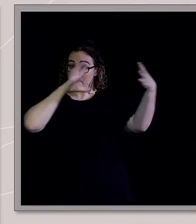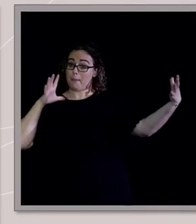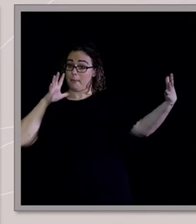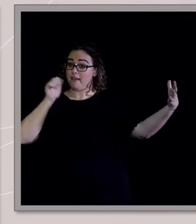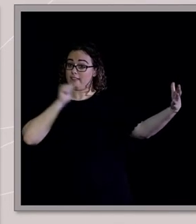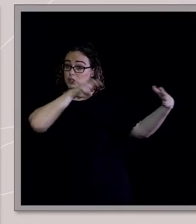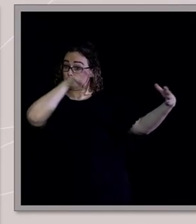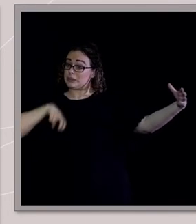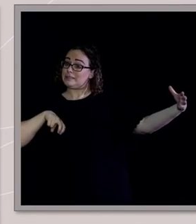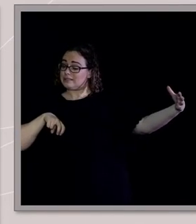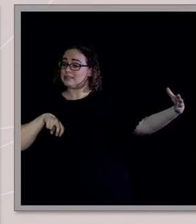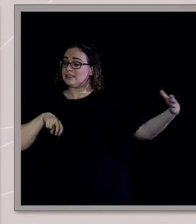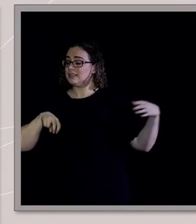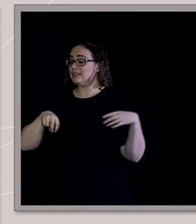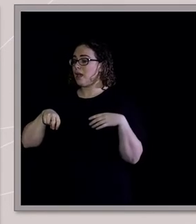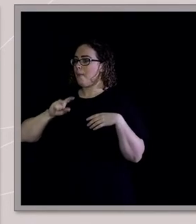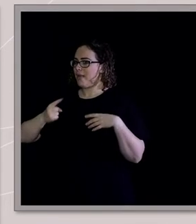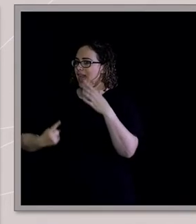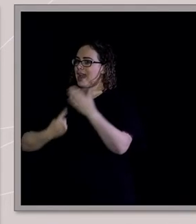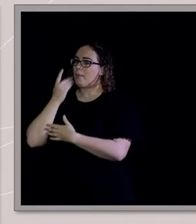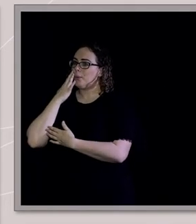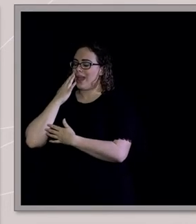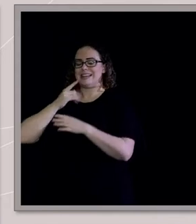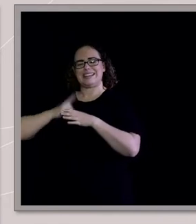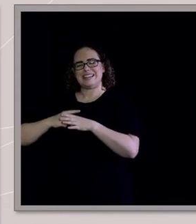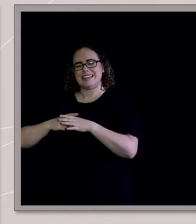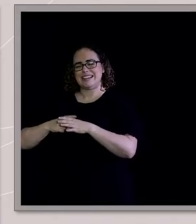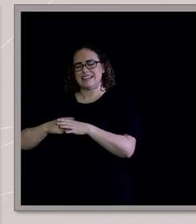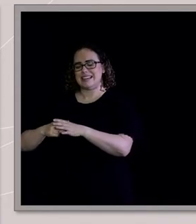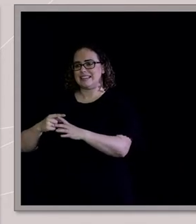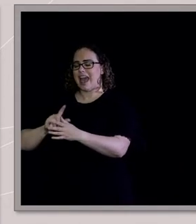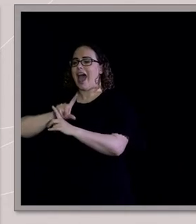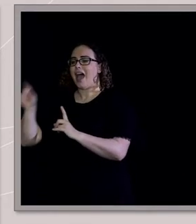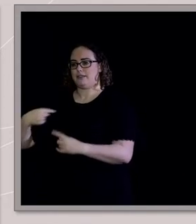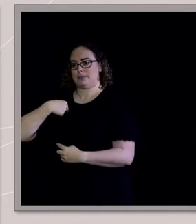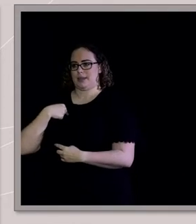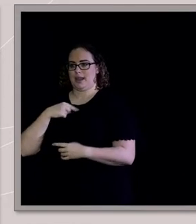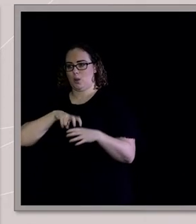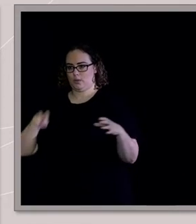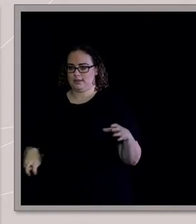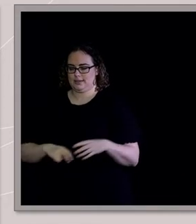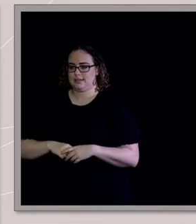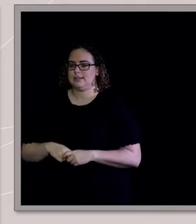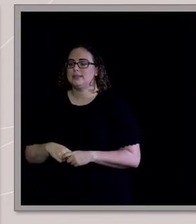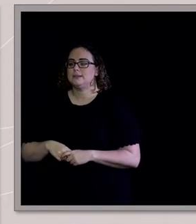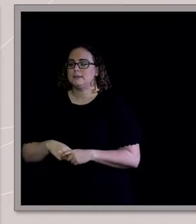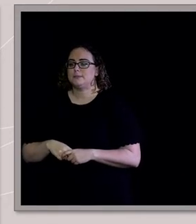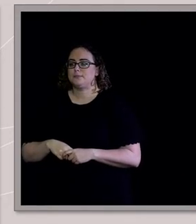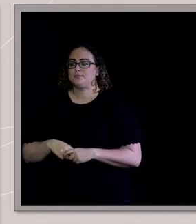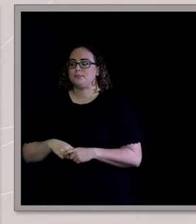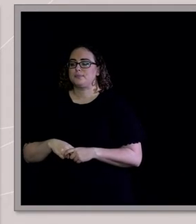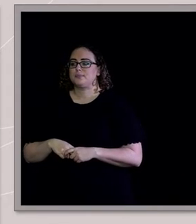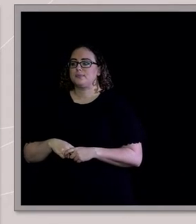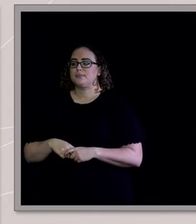Many years later, but four boys, wives, partners, babies, and by